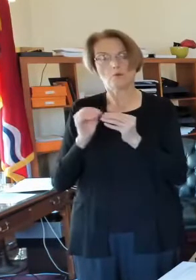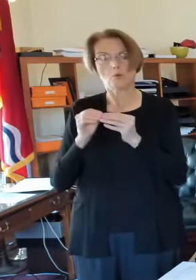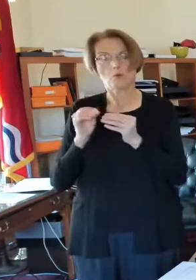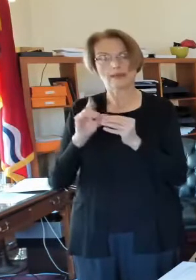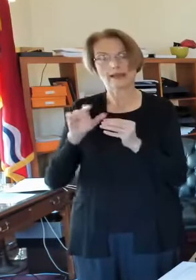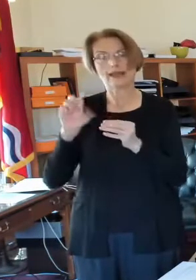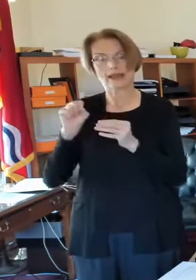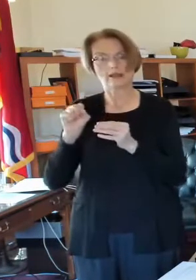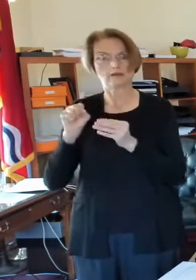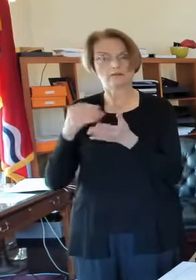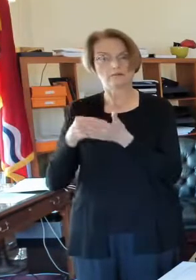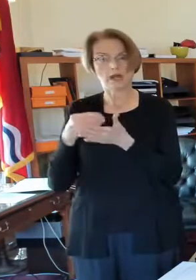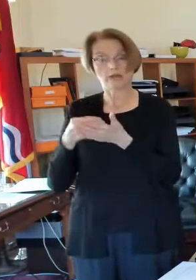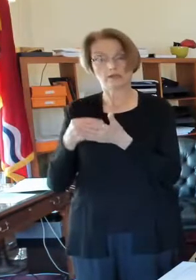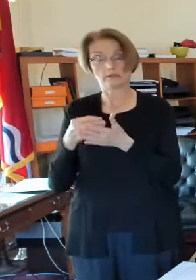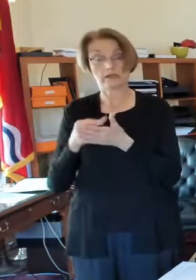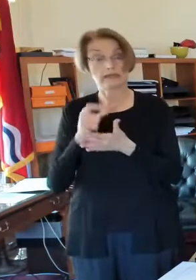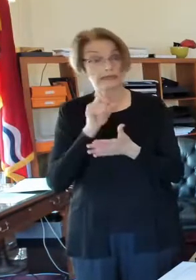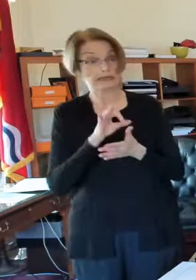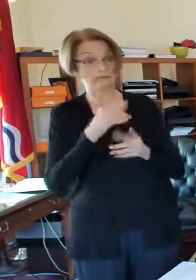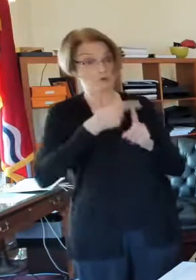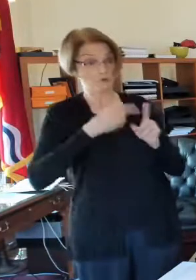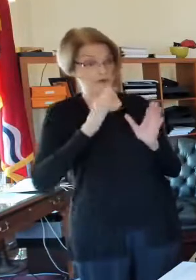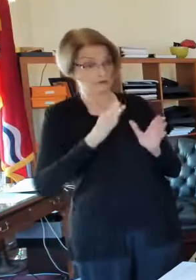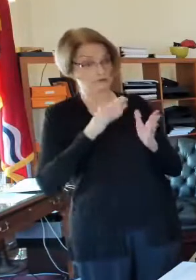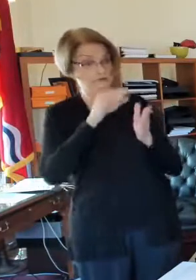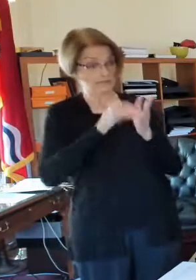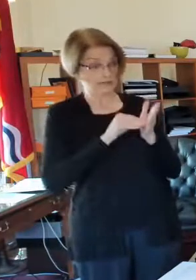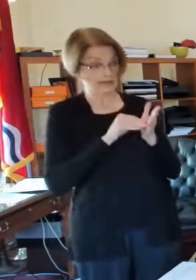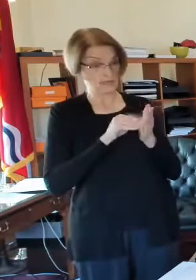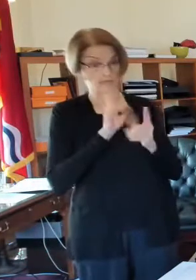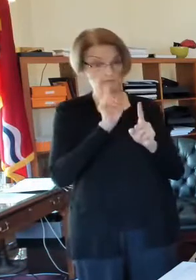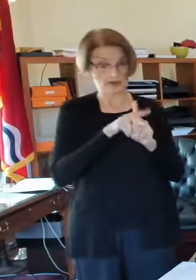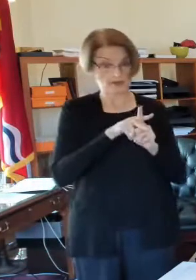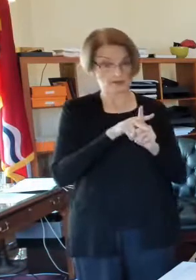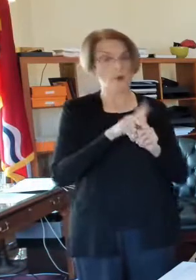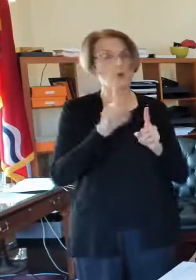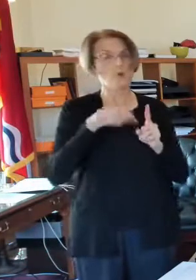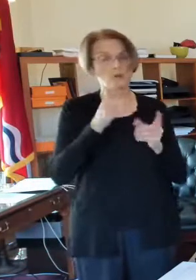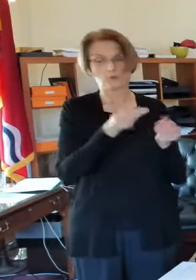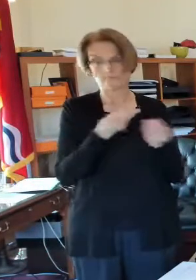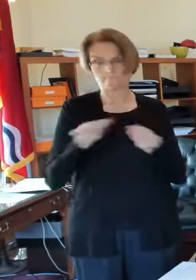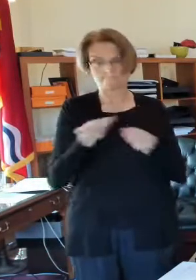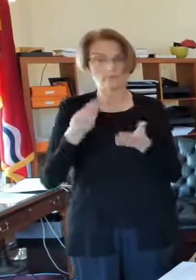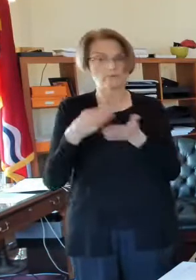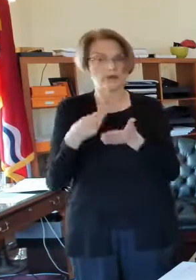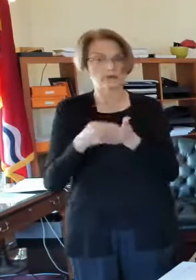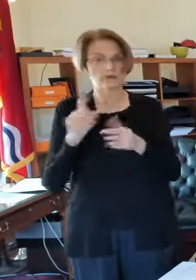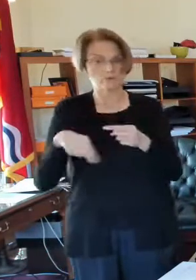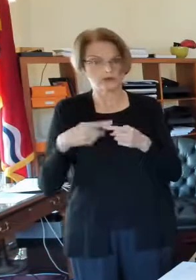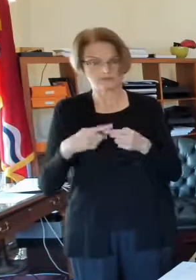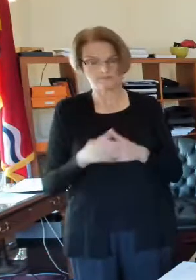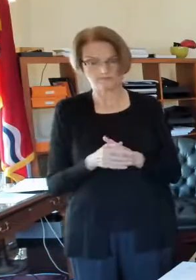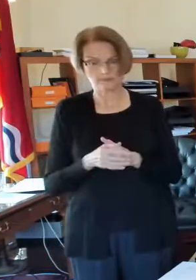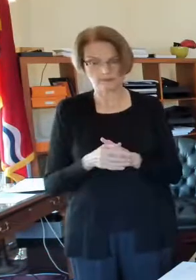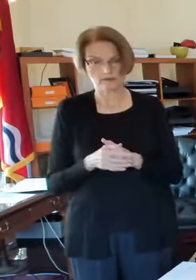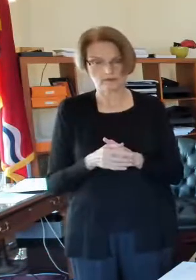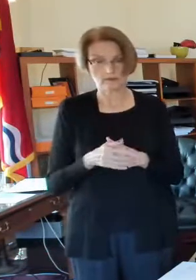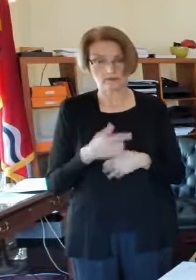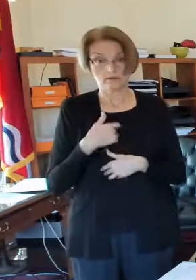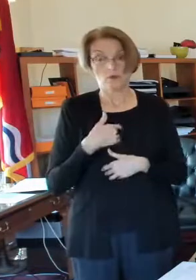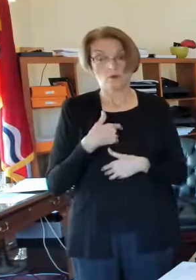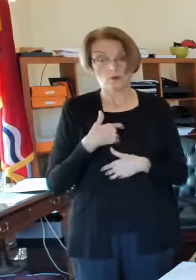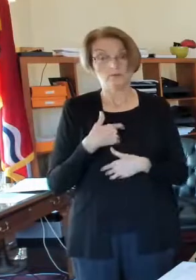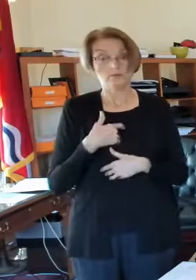out the rental assistance applications? So we have received over 7,000